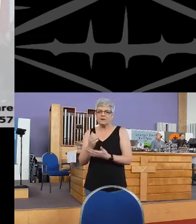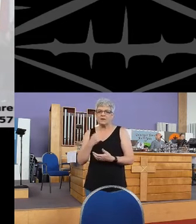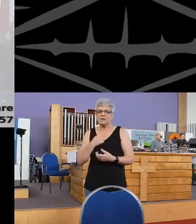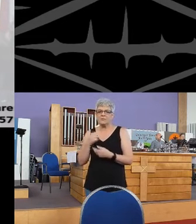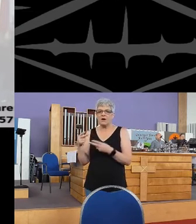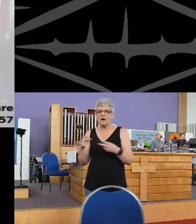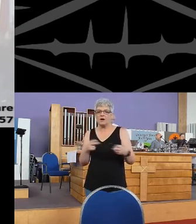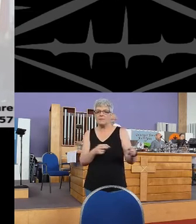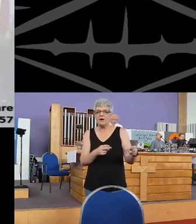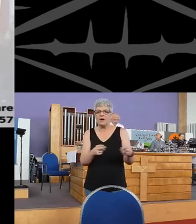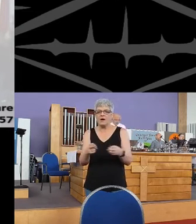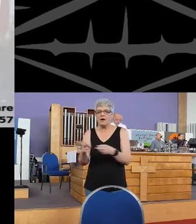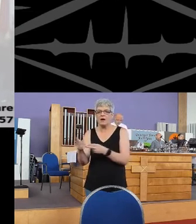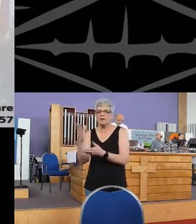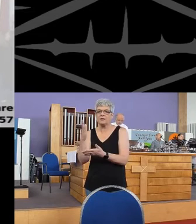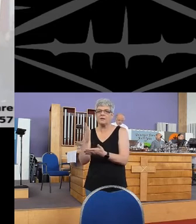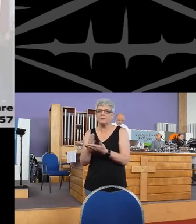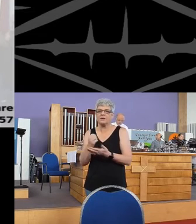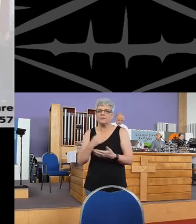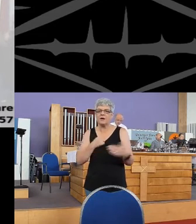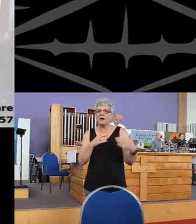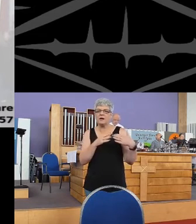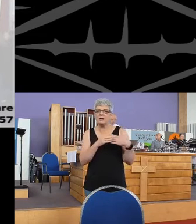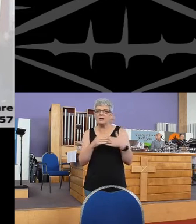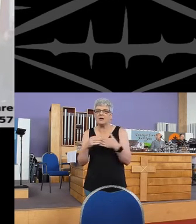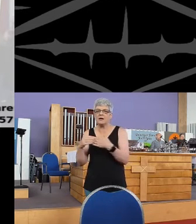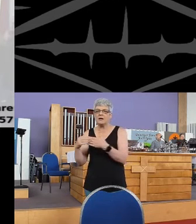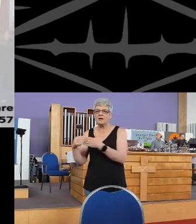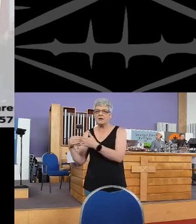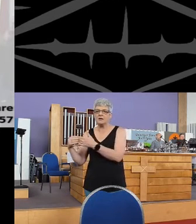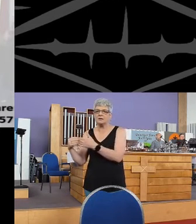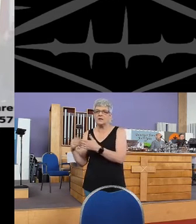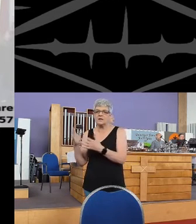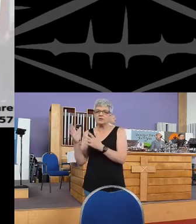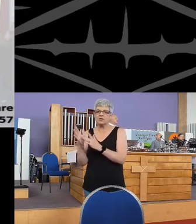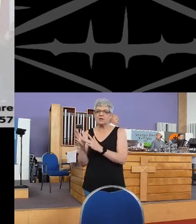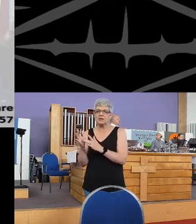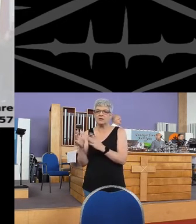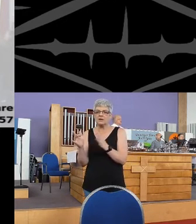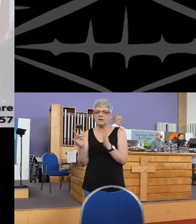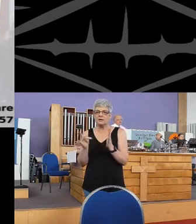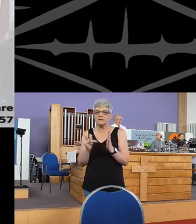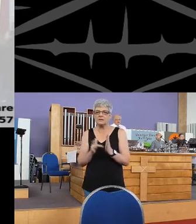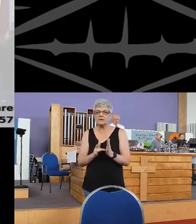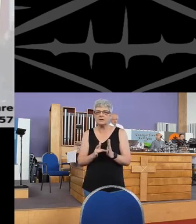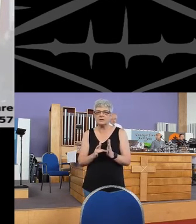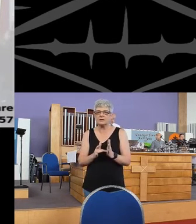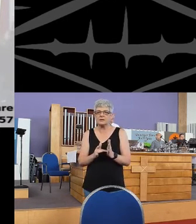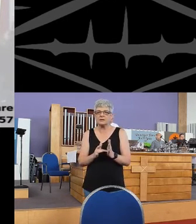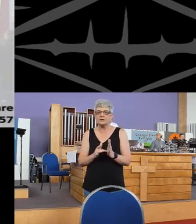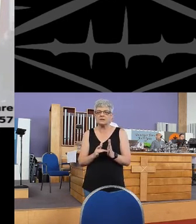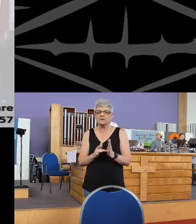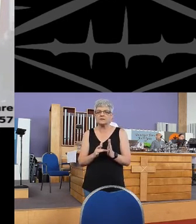be my path, be my guide, Jesus.